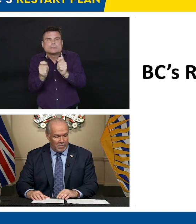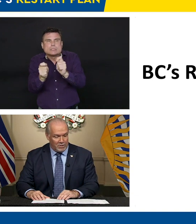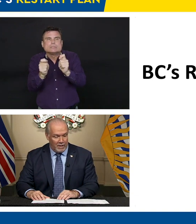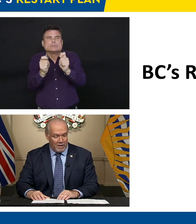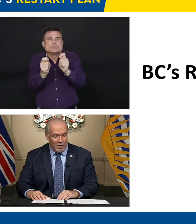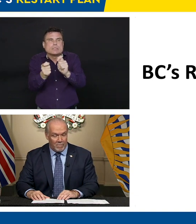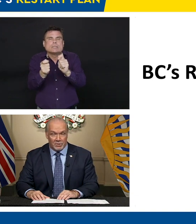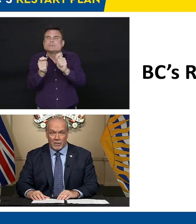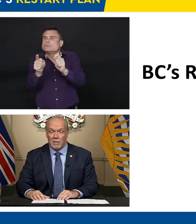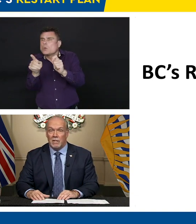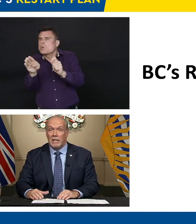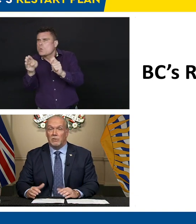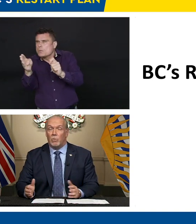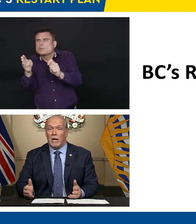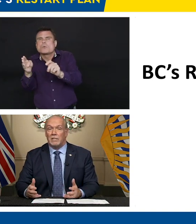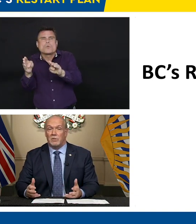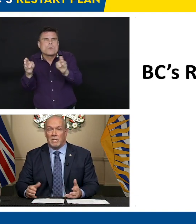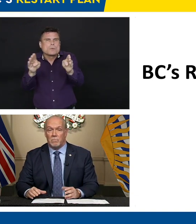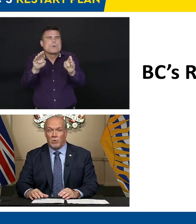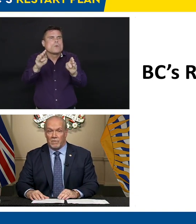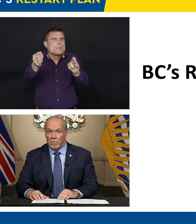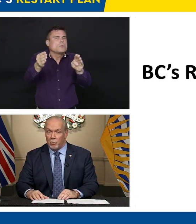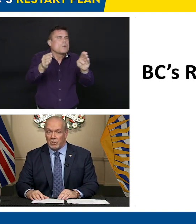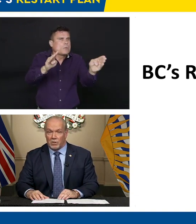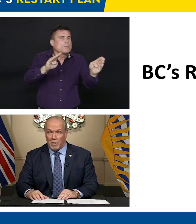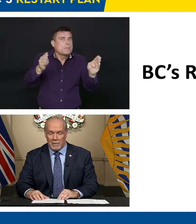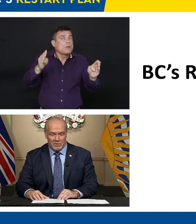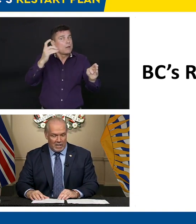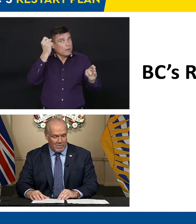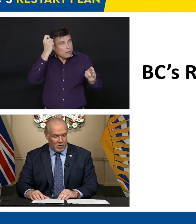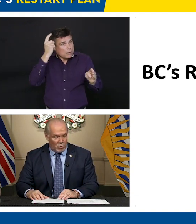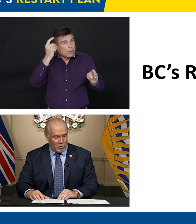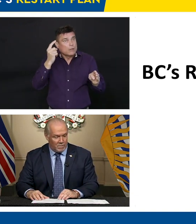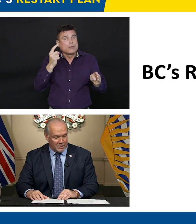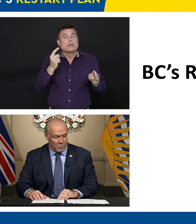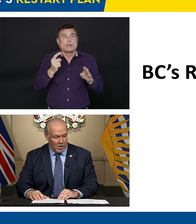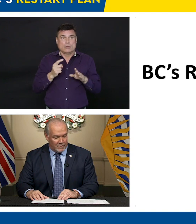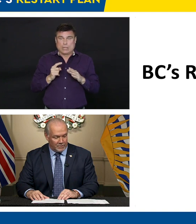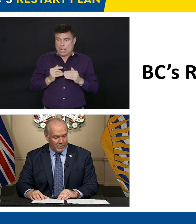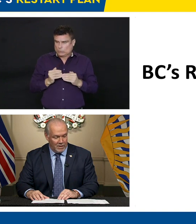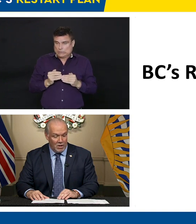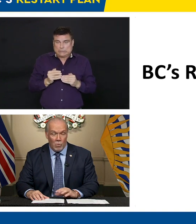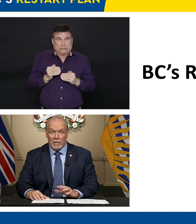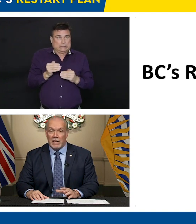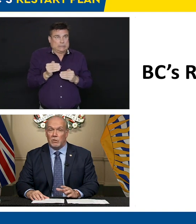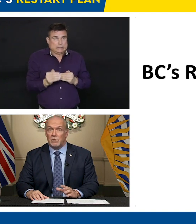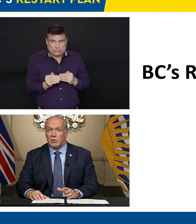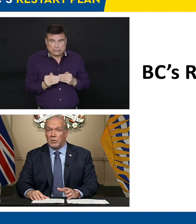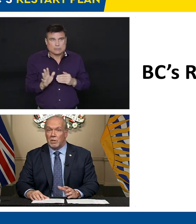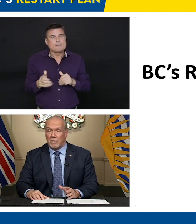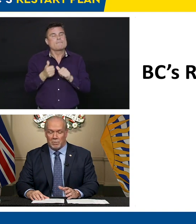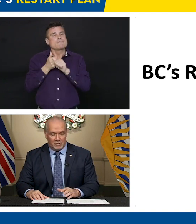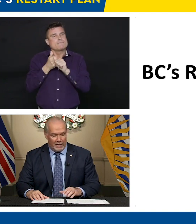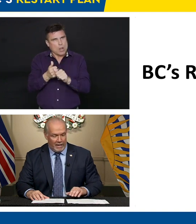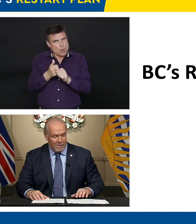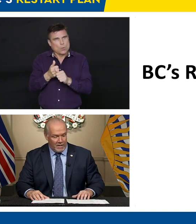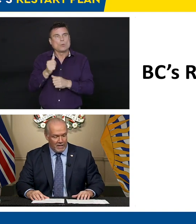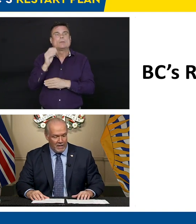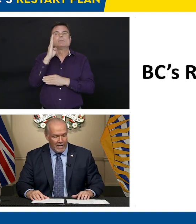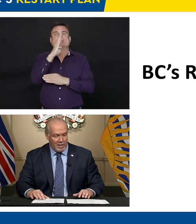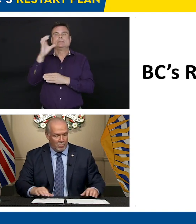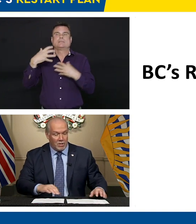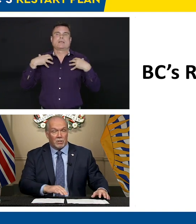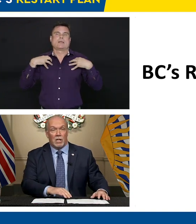advice of the provincial health officer, as well as the input from British Columbians in every corner of this province. We need to ensure that people stay